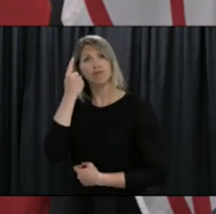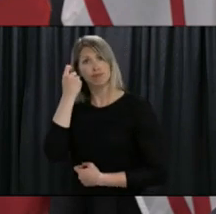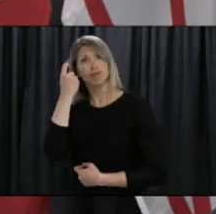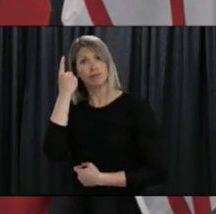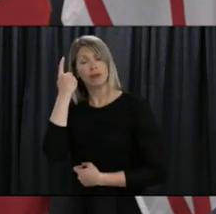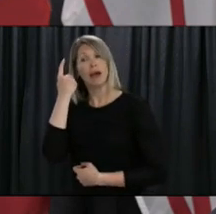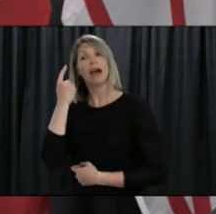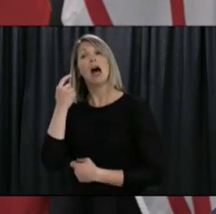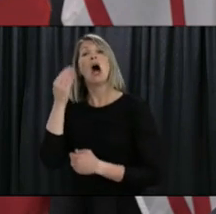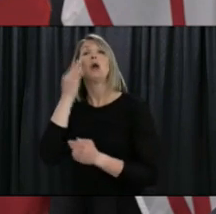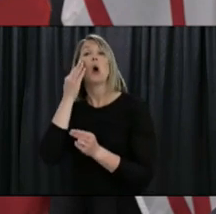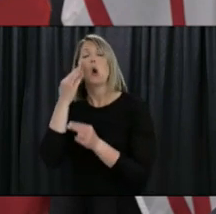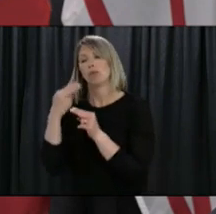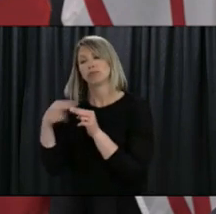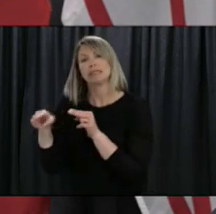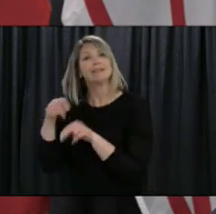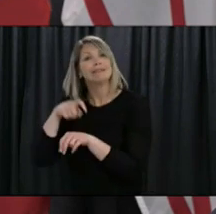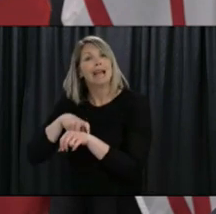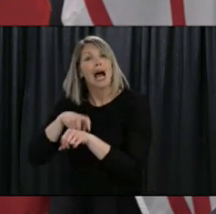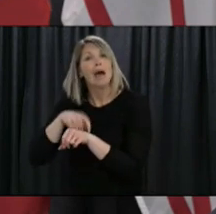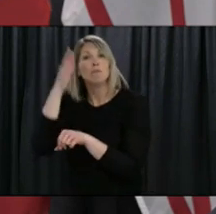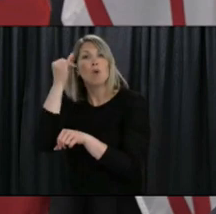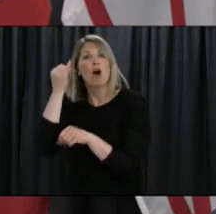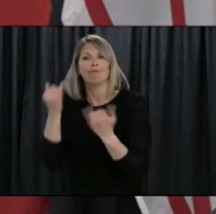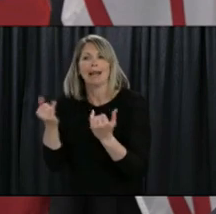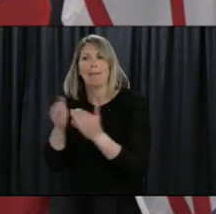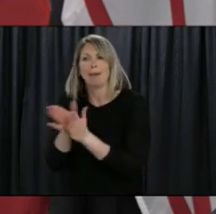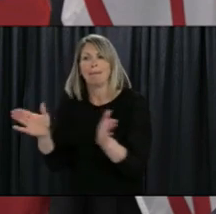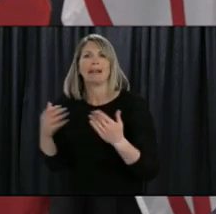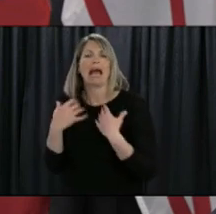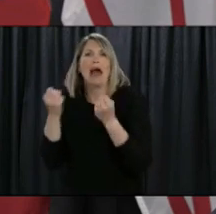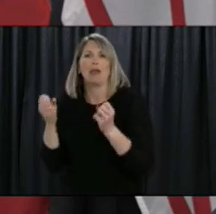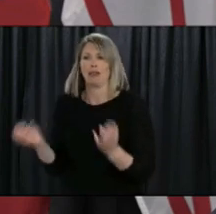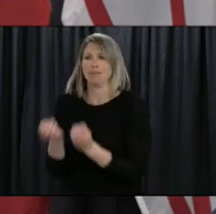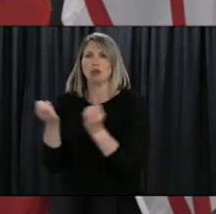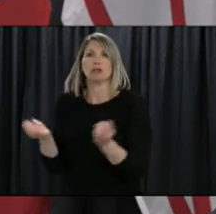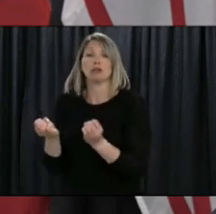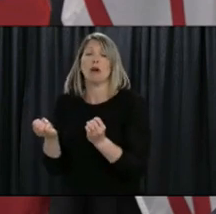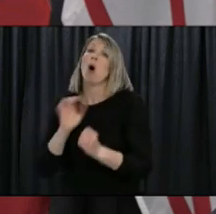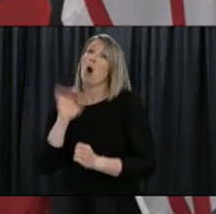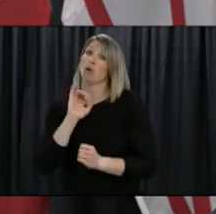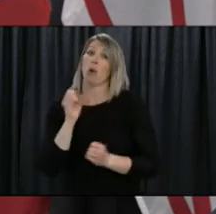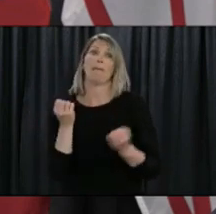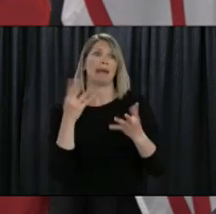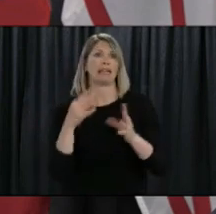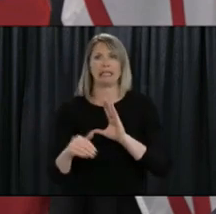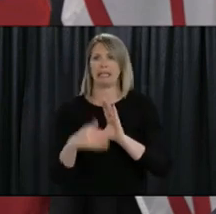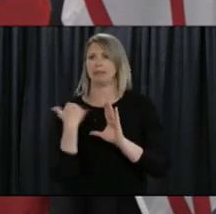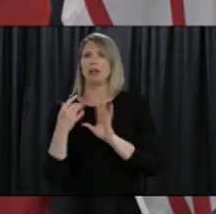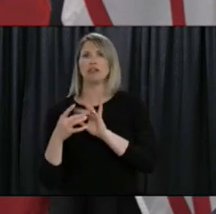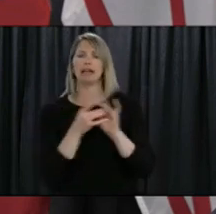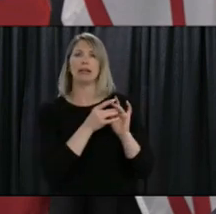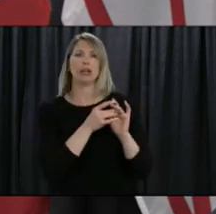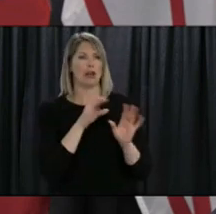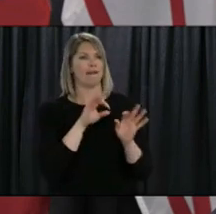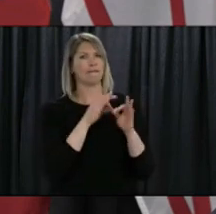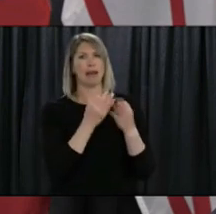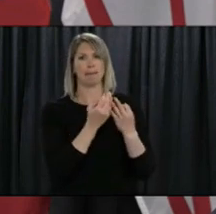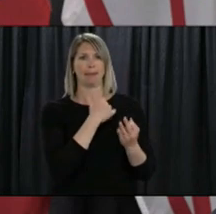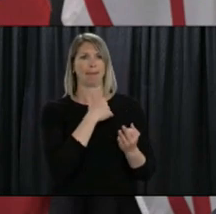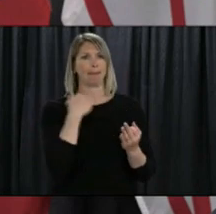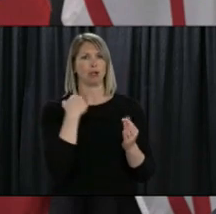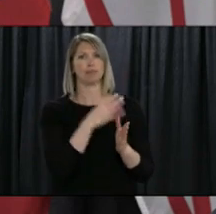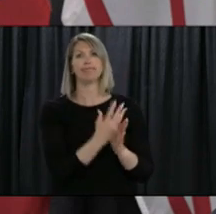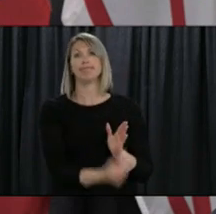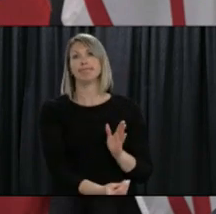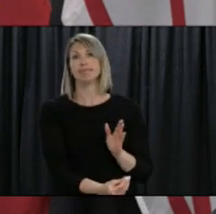state of emergency to consider that you know I've had messages of people that have lost loved ones and that they could not visit their